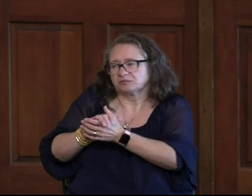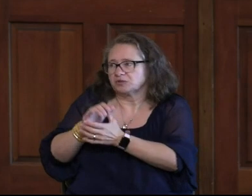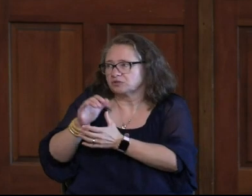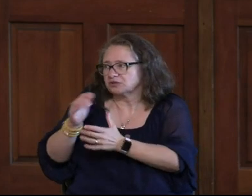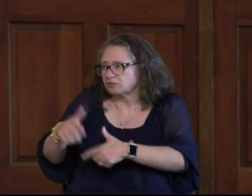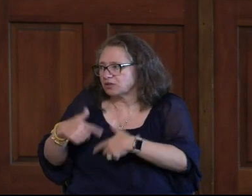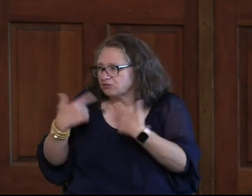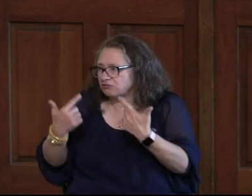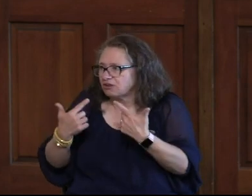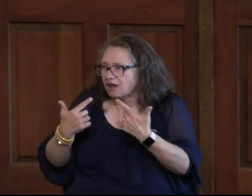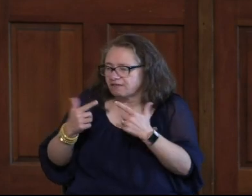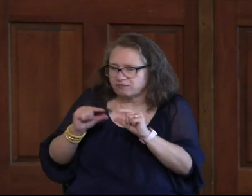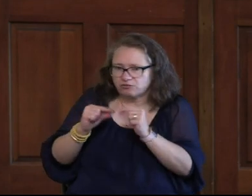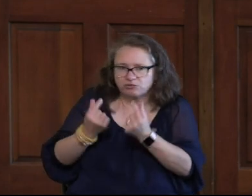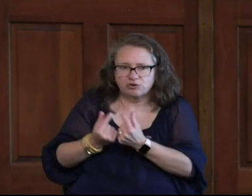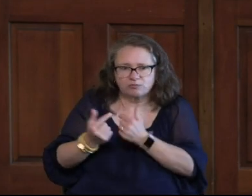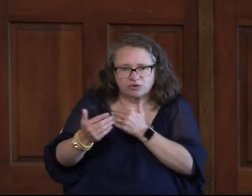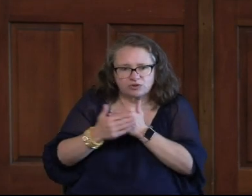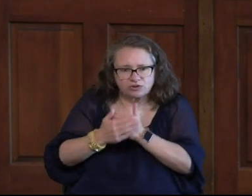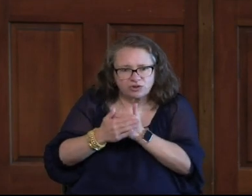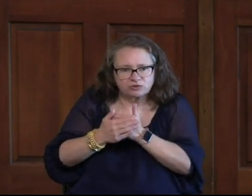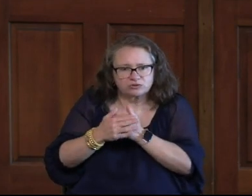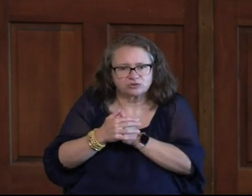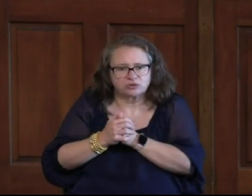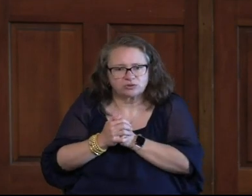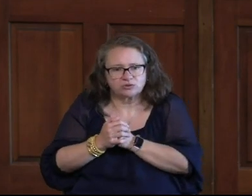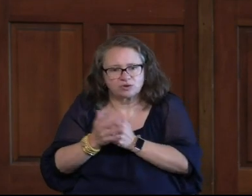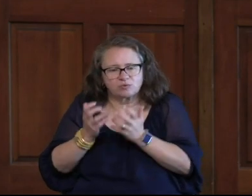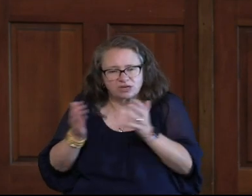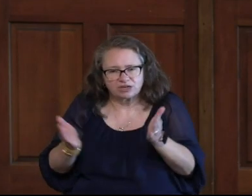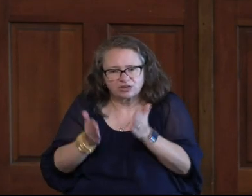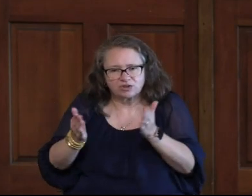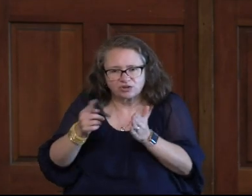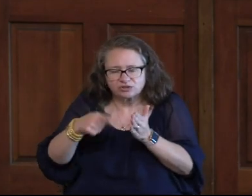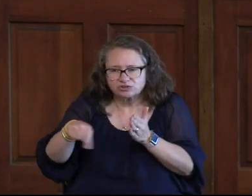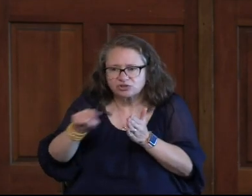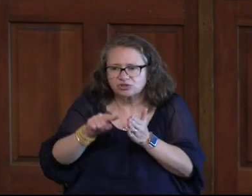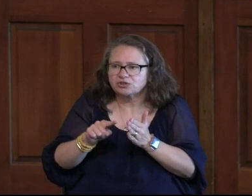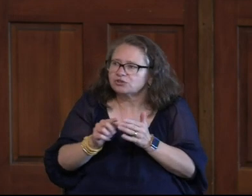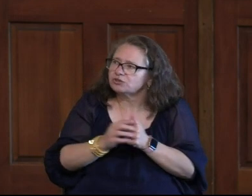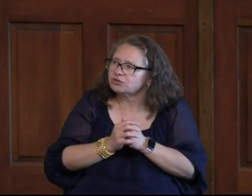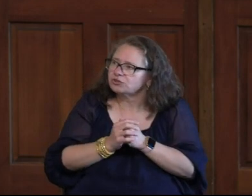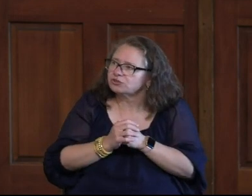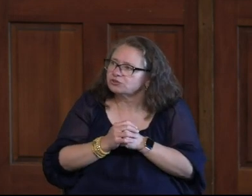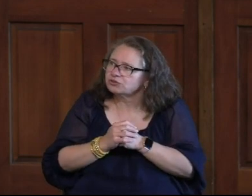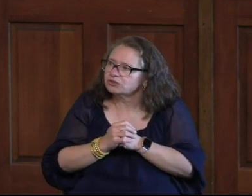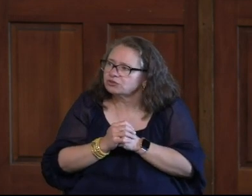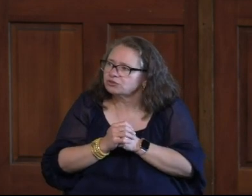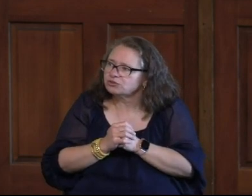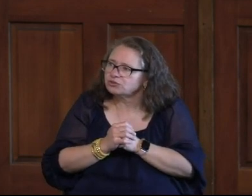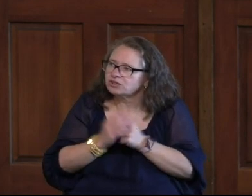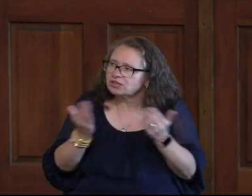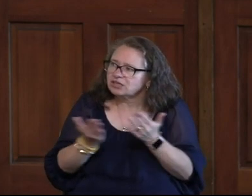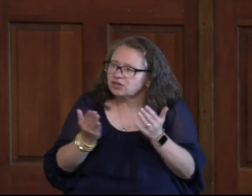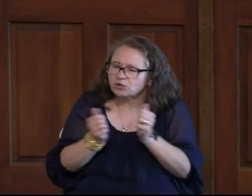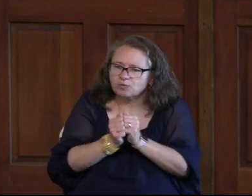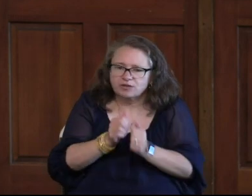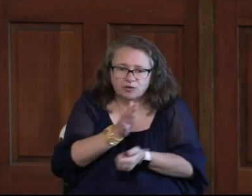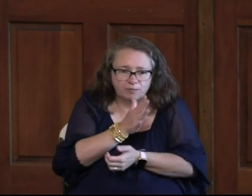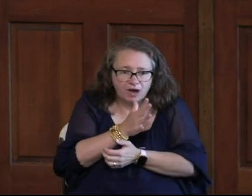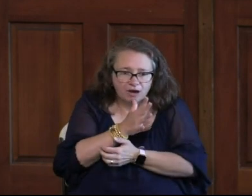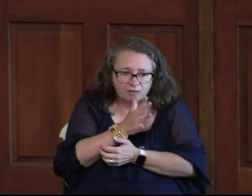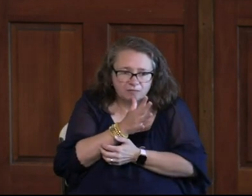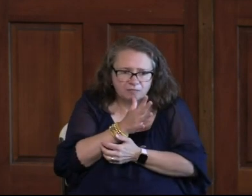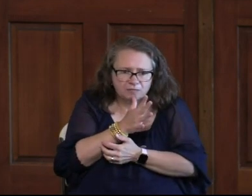it's somebody in your life group Or somebody you're close to And what I want to encourage you to do is If you're here with a mom